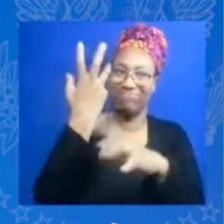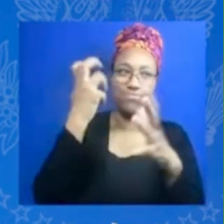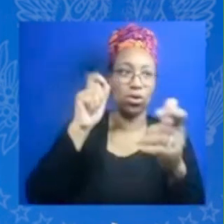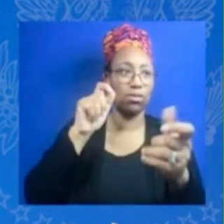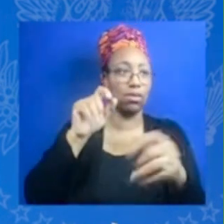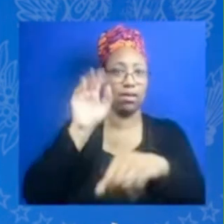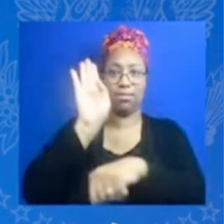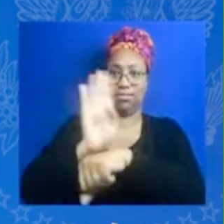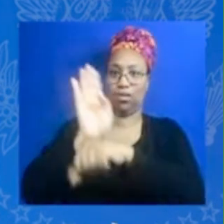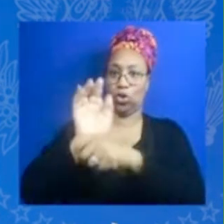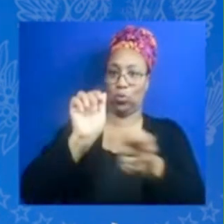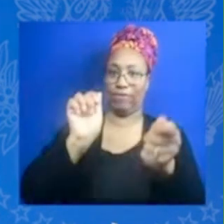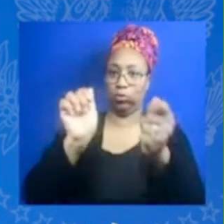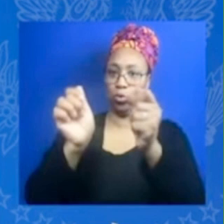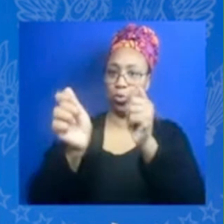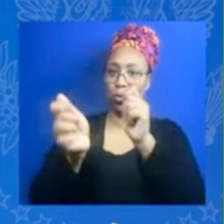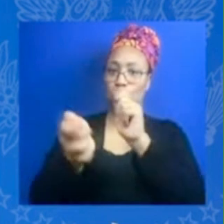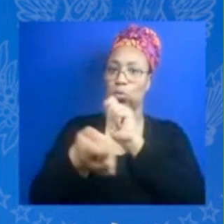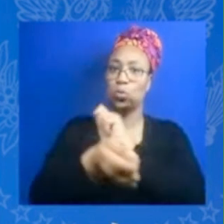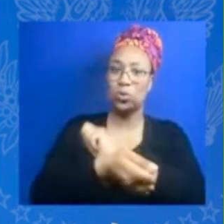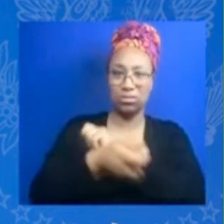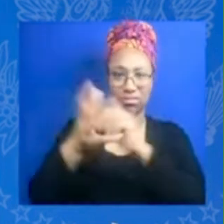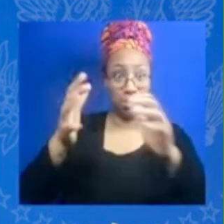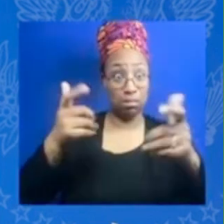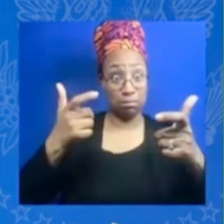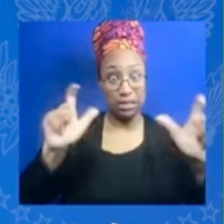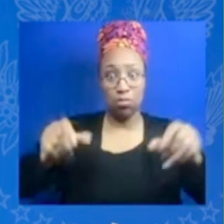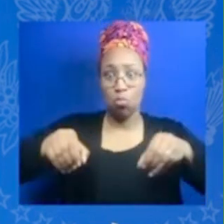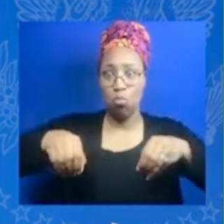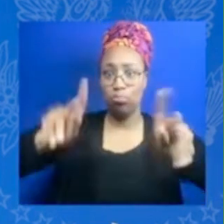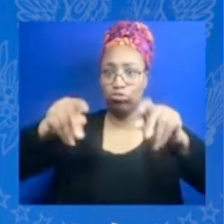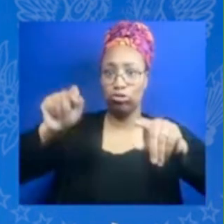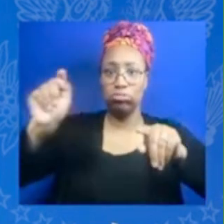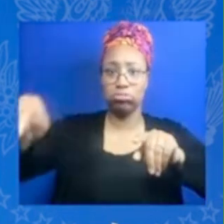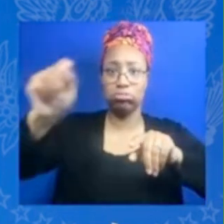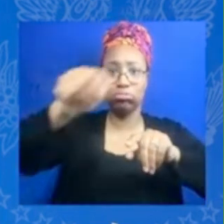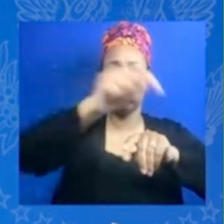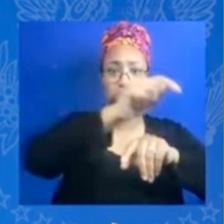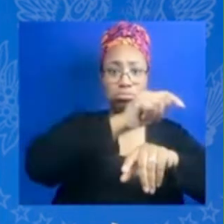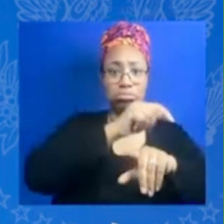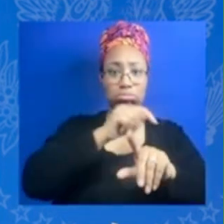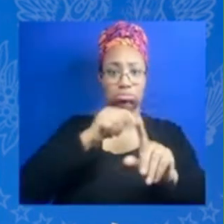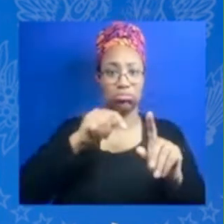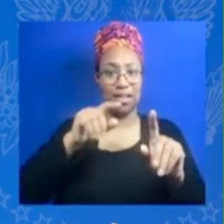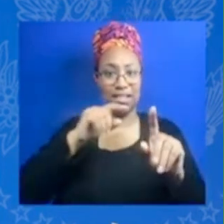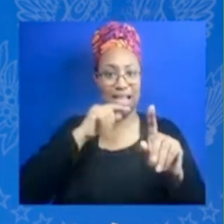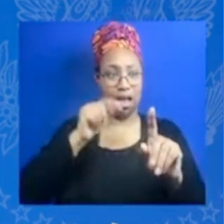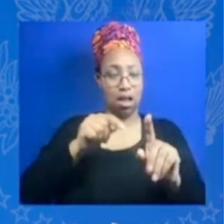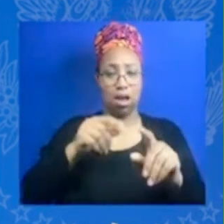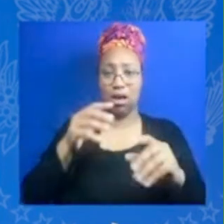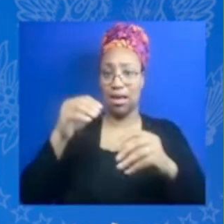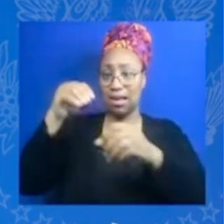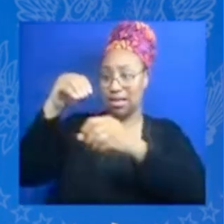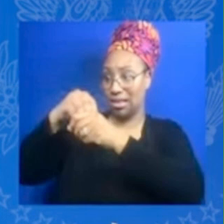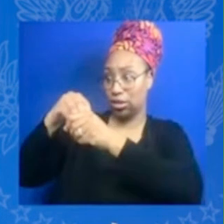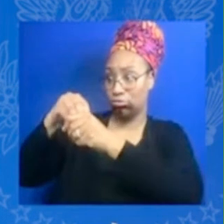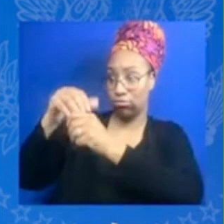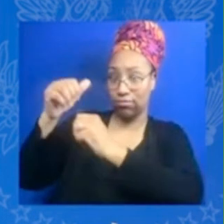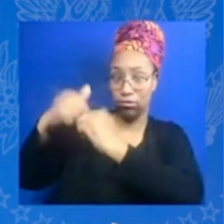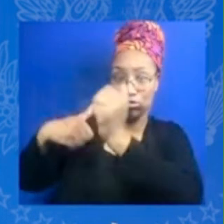to dunamis charge uh the bipartisan the bipartisan infrastructure law as well as the the